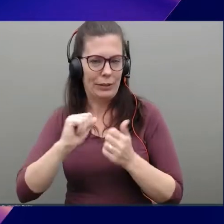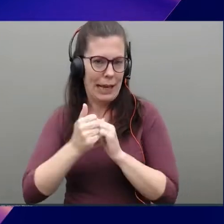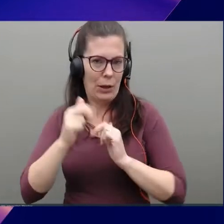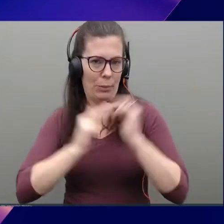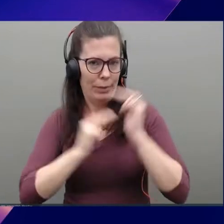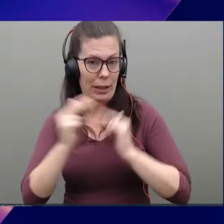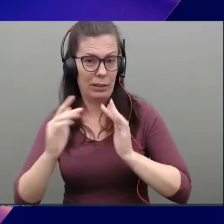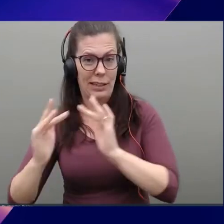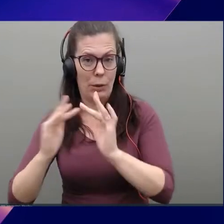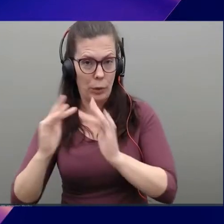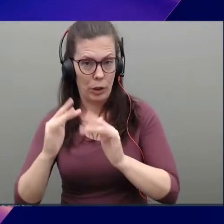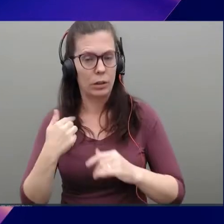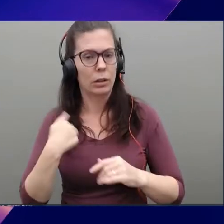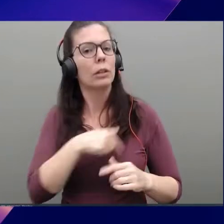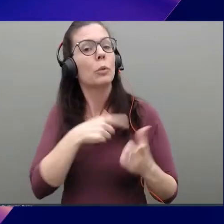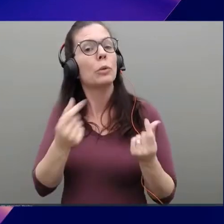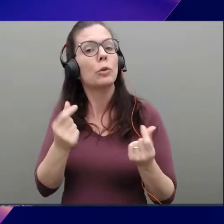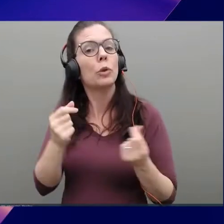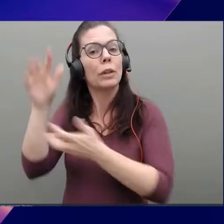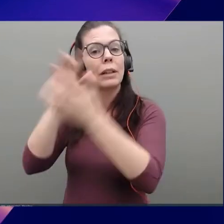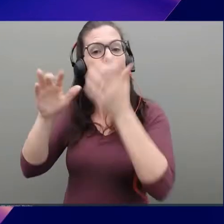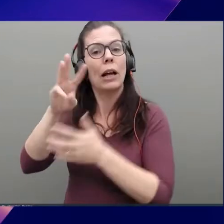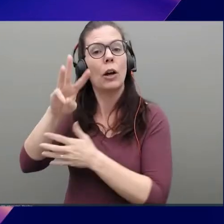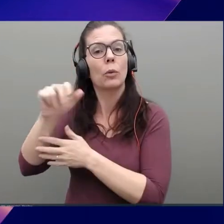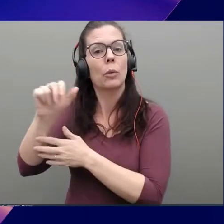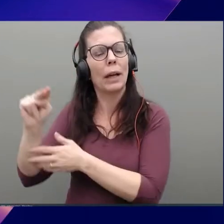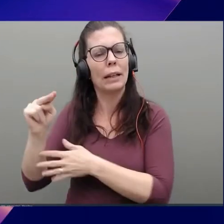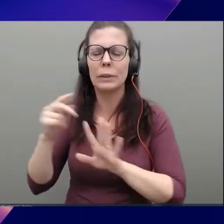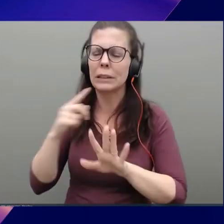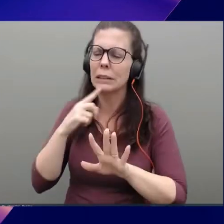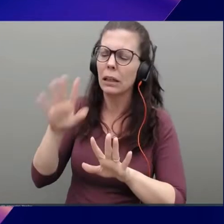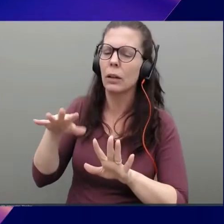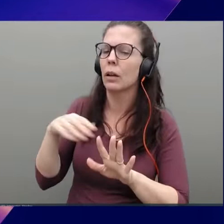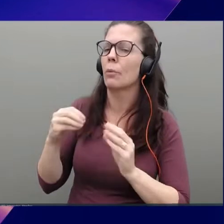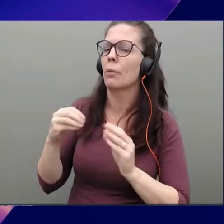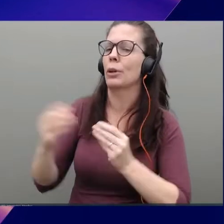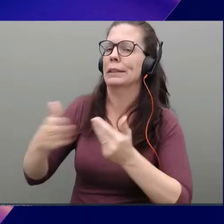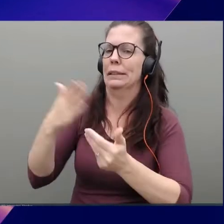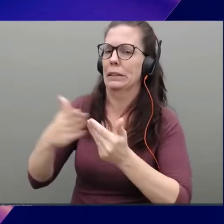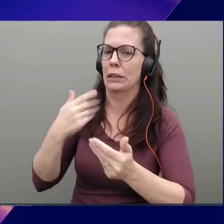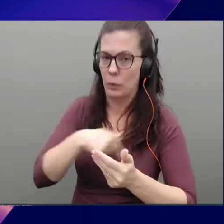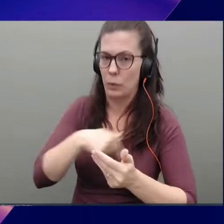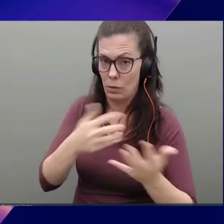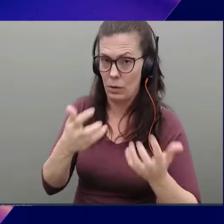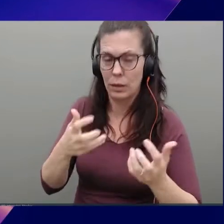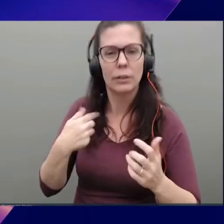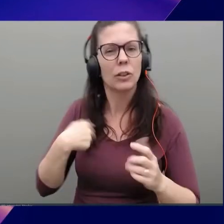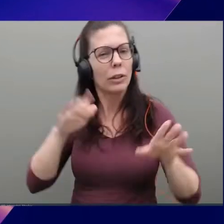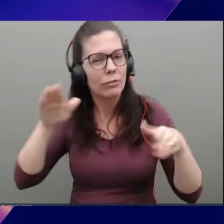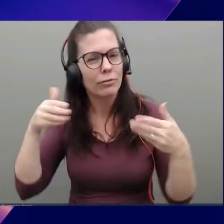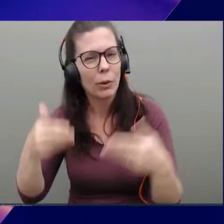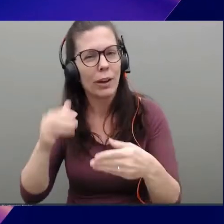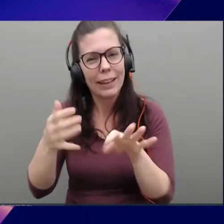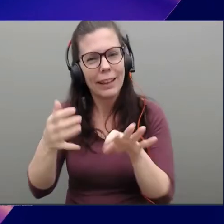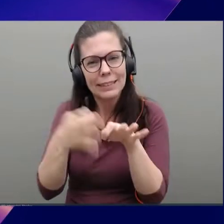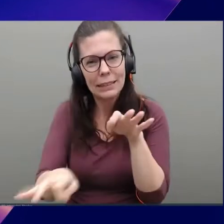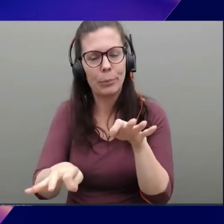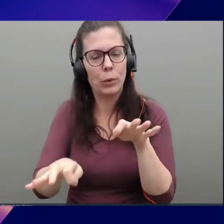So what we've done with CloudWin is we've really said, like, let's make it easier. And so it's really focused on this sort of simplification.